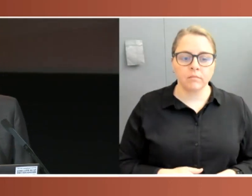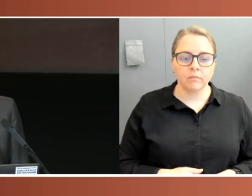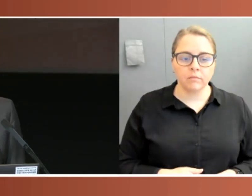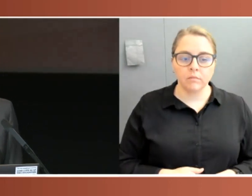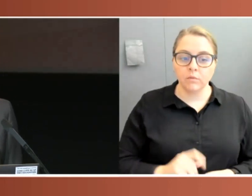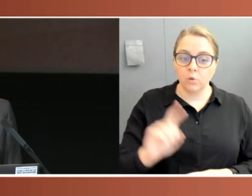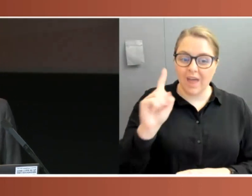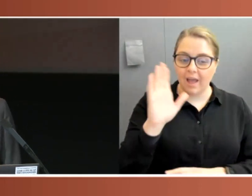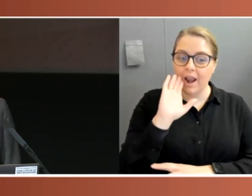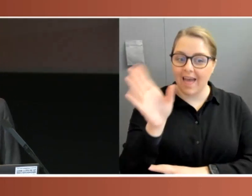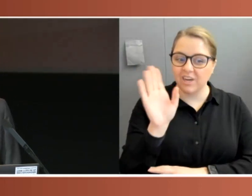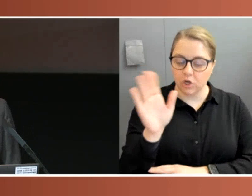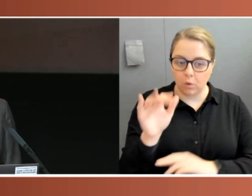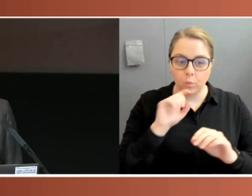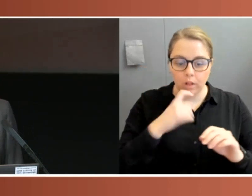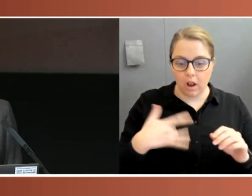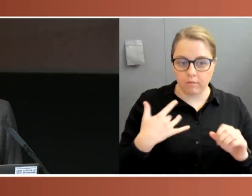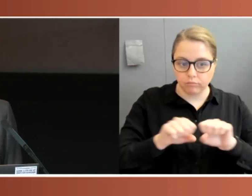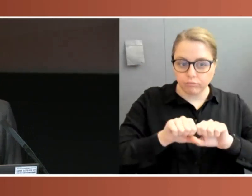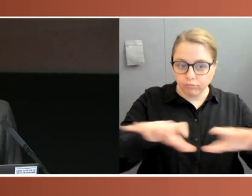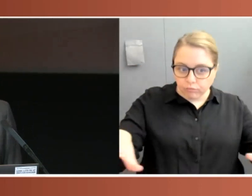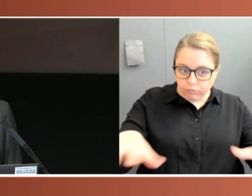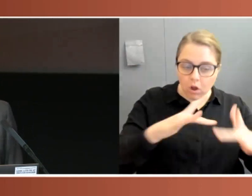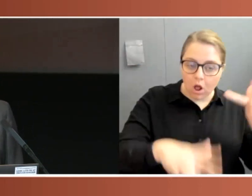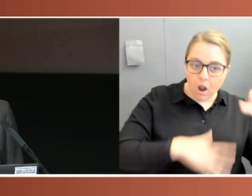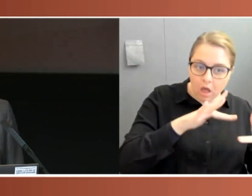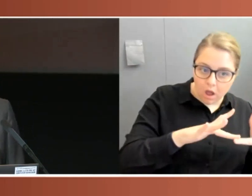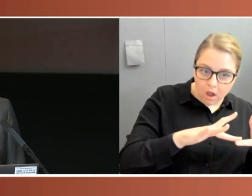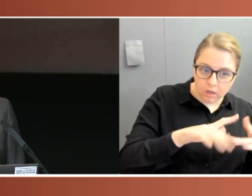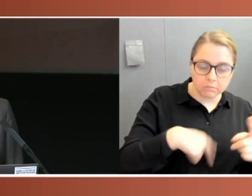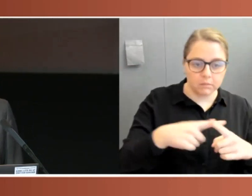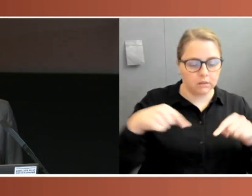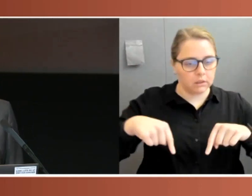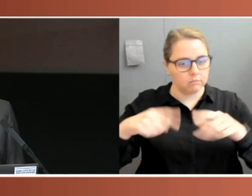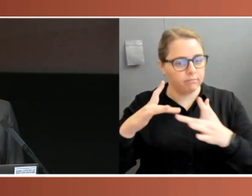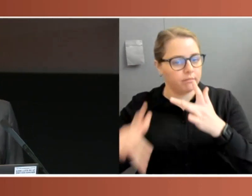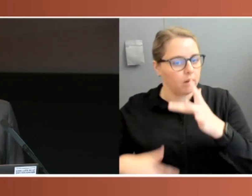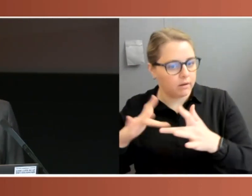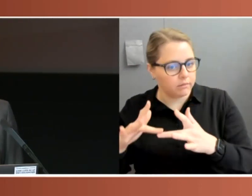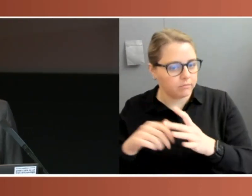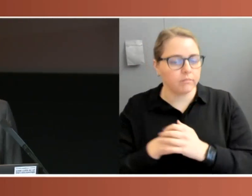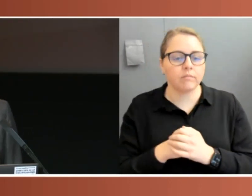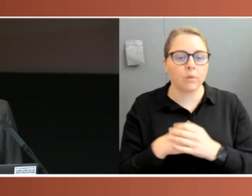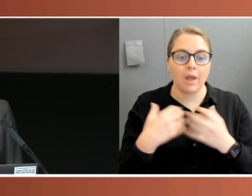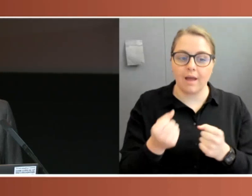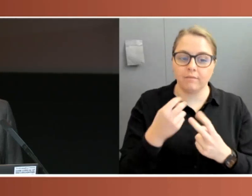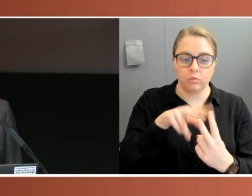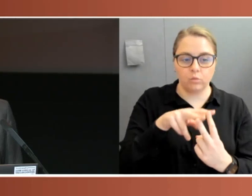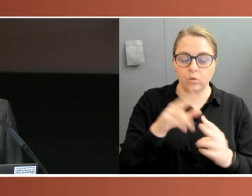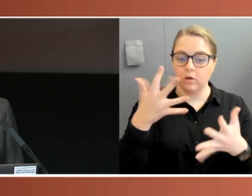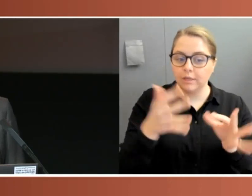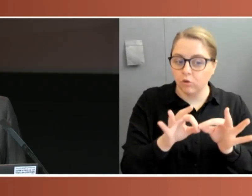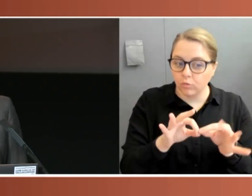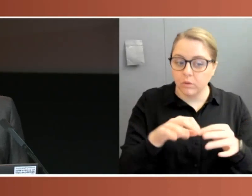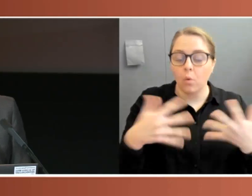Australian Parliament House website and through the broadcast system here at Parliament House. It's also being Auslan interpreted and captioned.